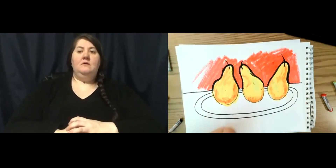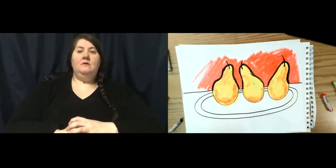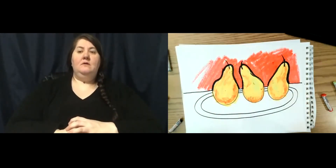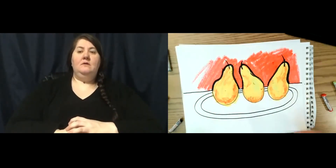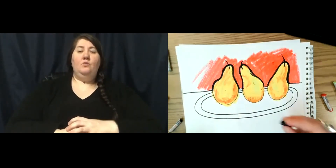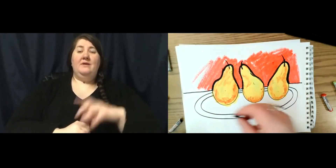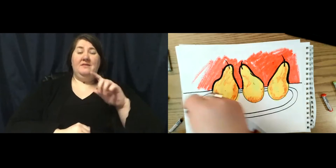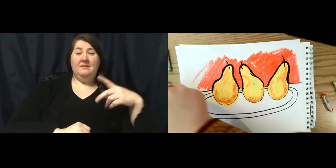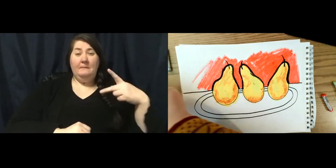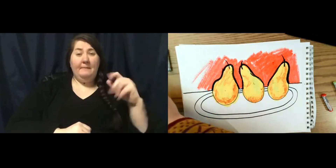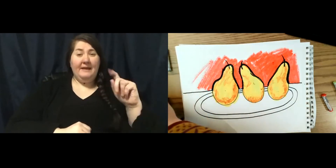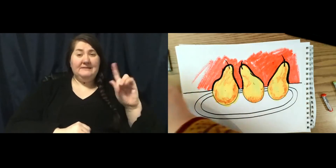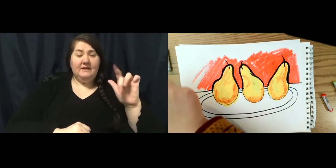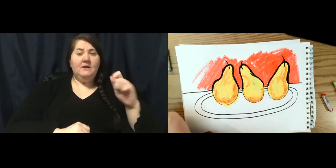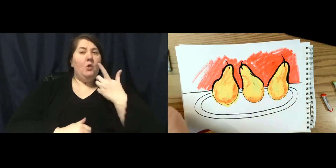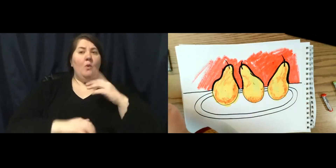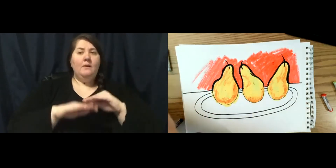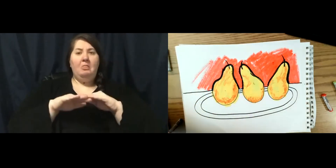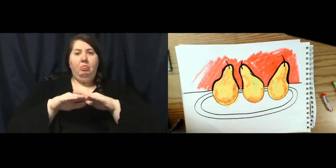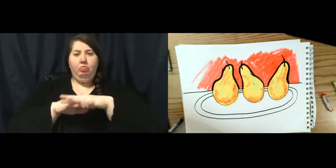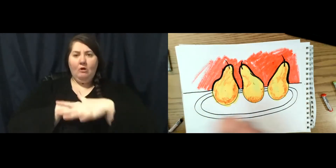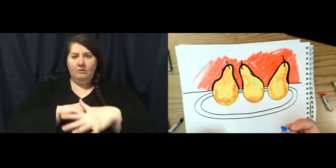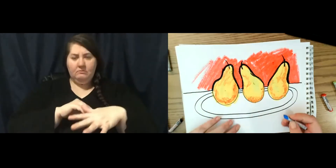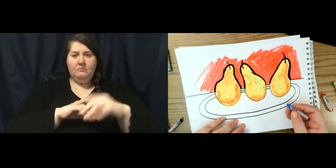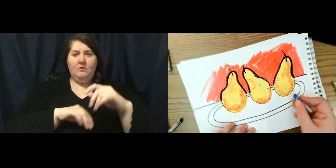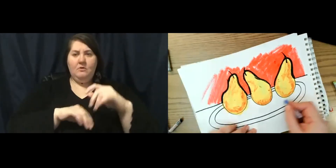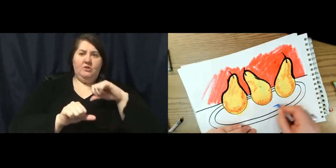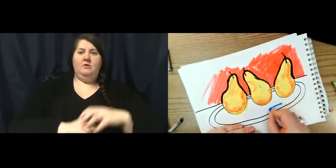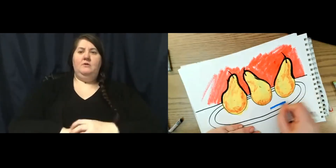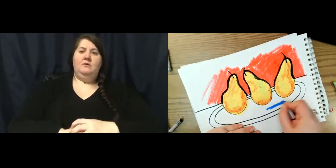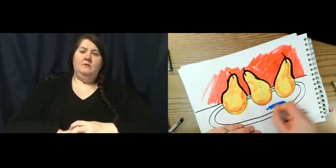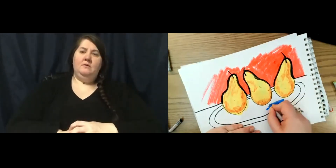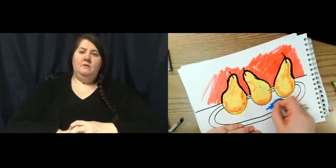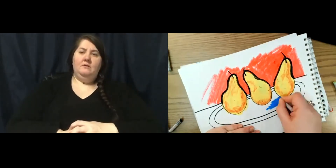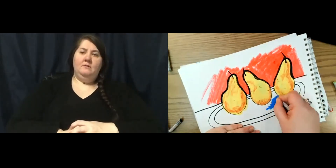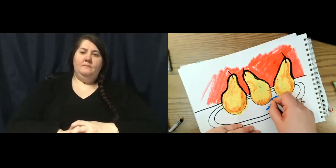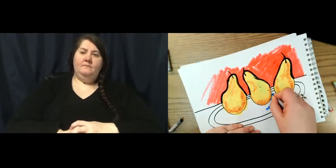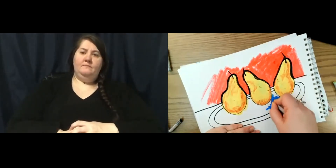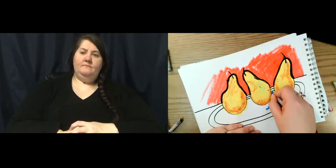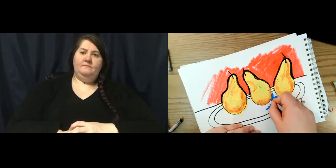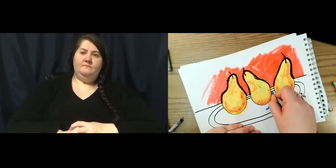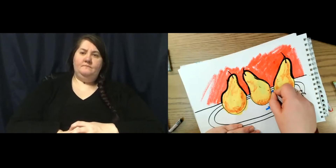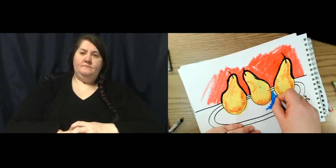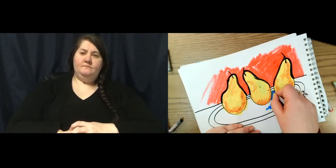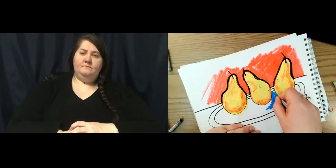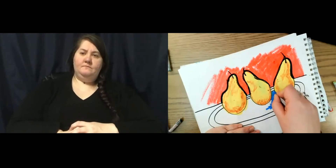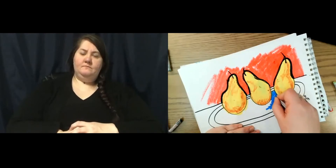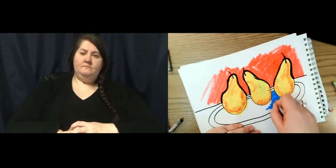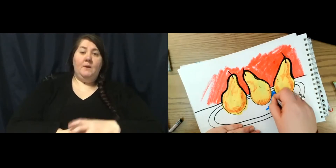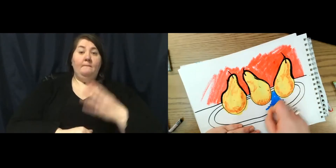supplies, I don't want them to get all sort of gooey and messy. Okay. I'm going to make my plate blue.